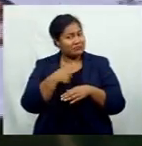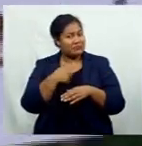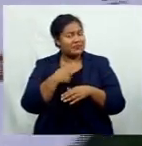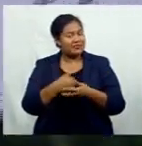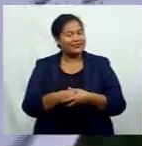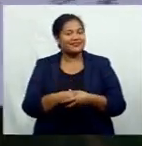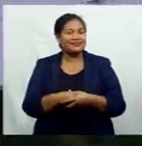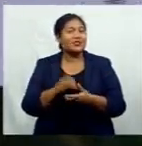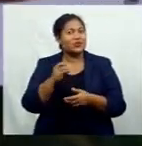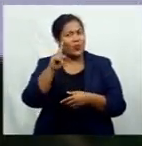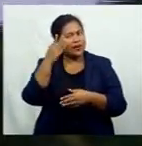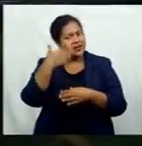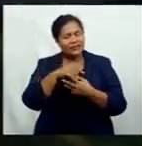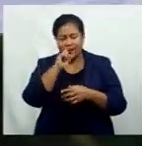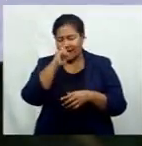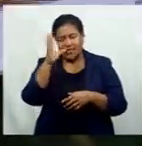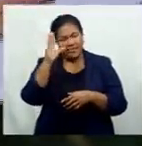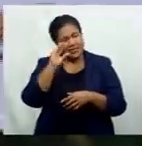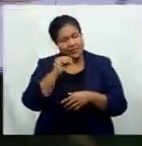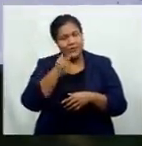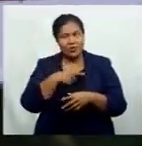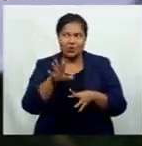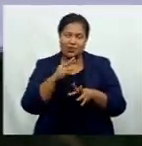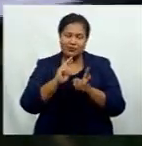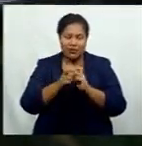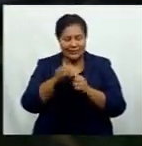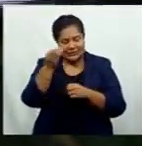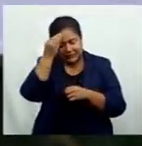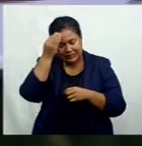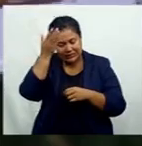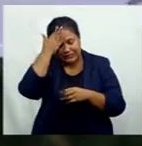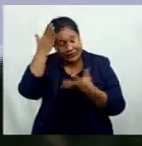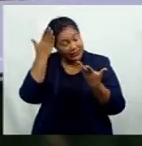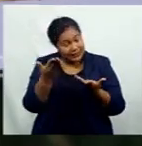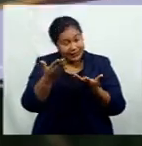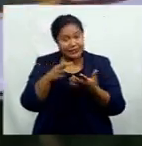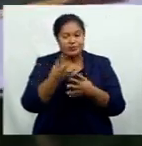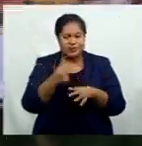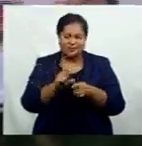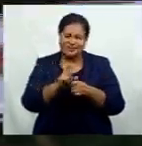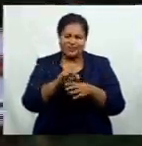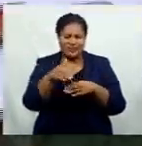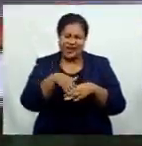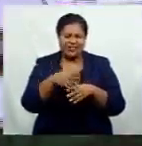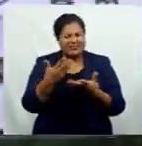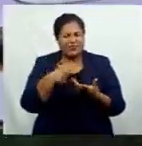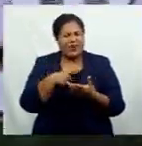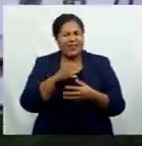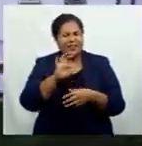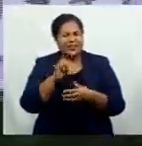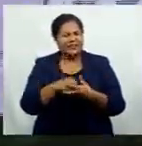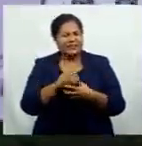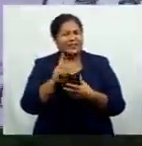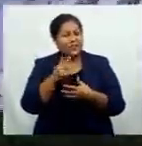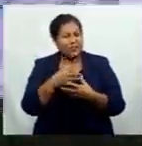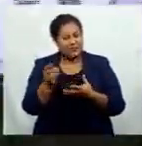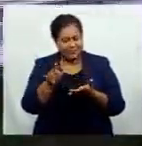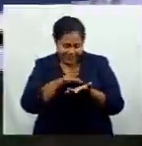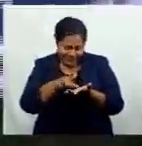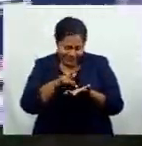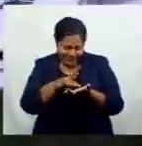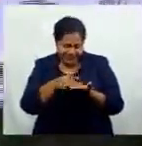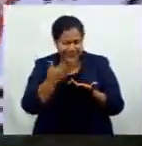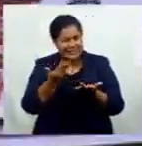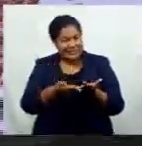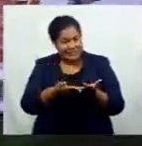So one night, I couldn't sleep because of all these problems were coming into my head. And I was like, have greeting cards, why not? I was just browsing through my phone, and it's just like,